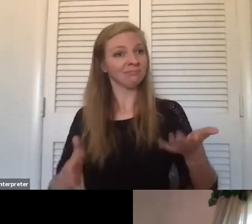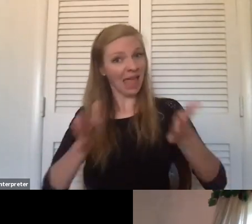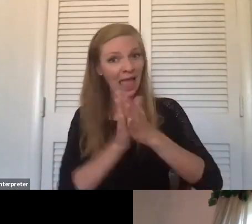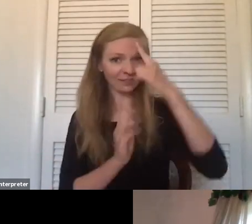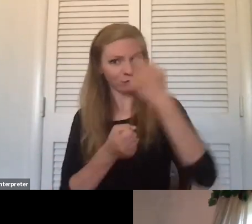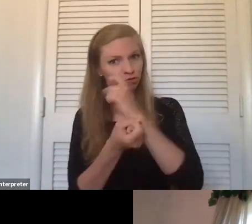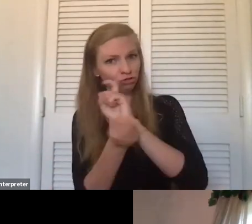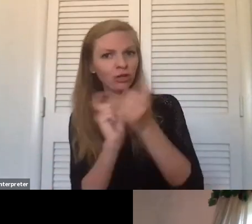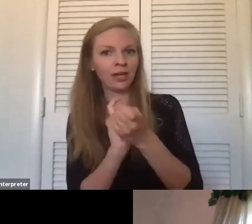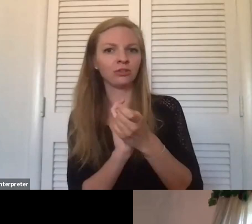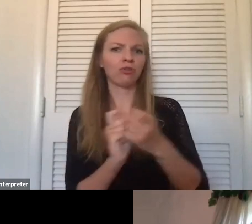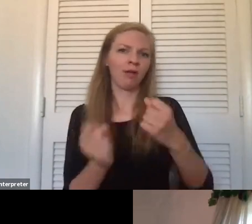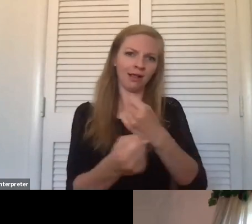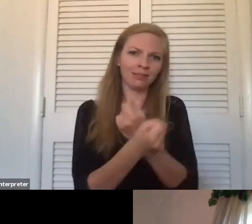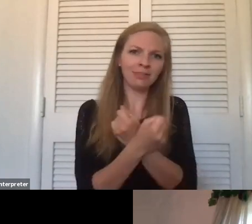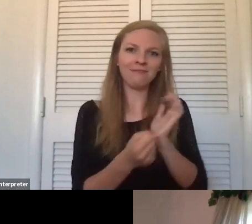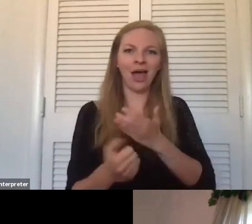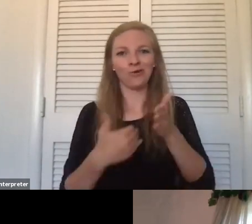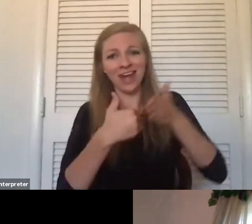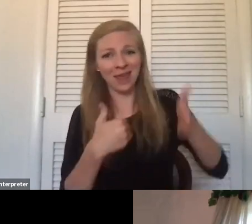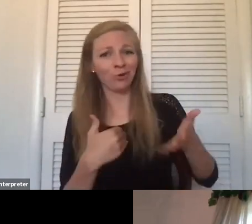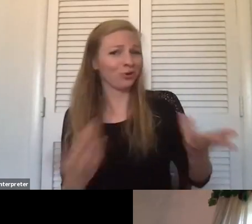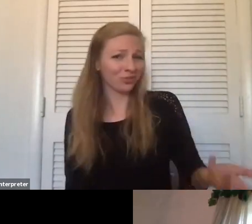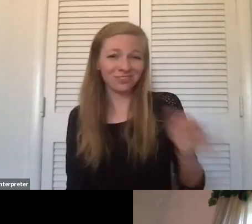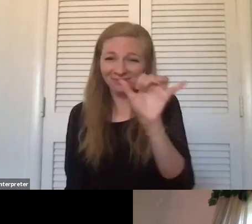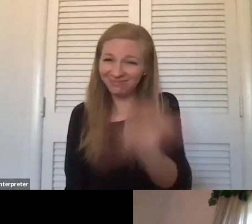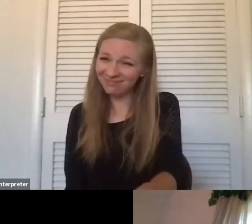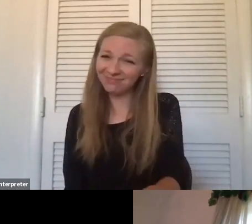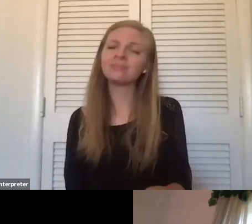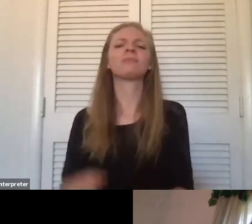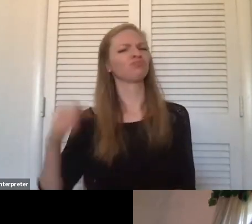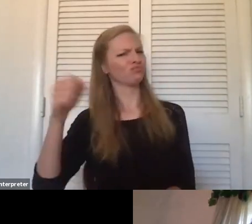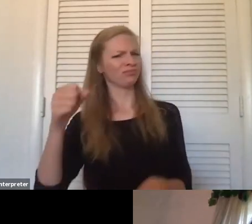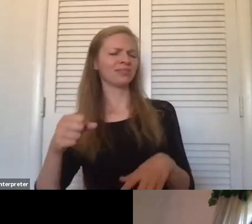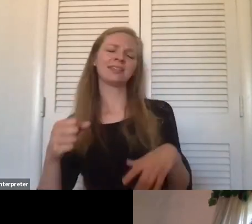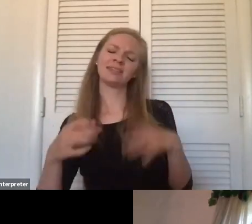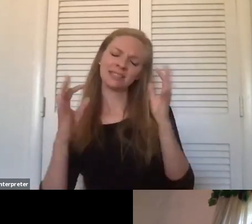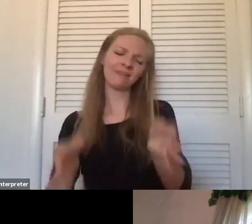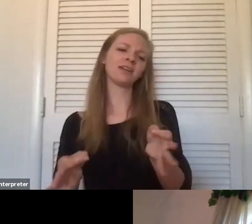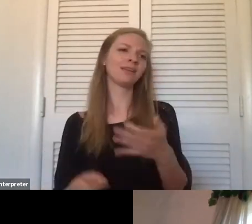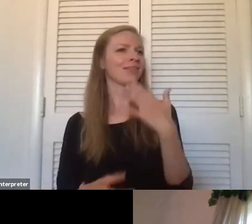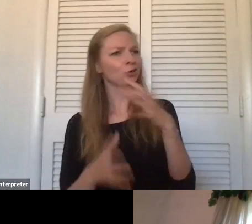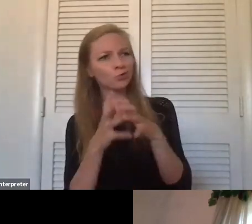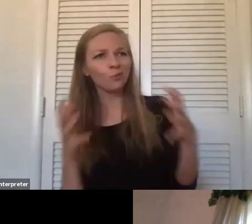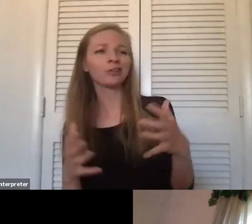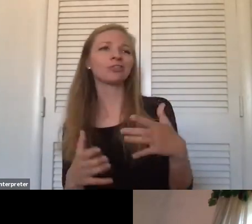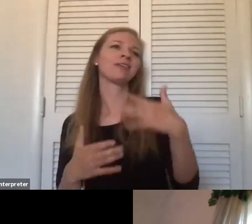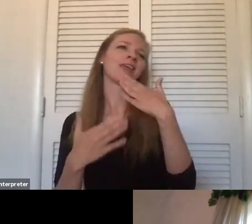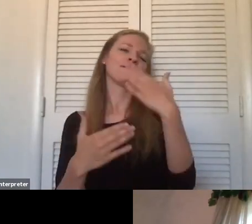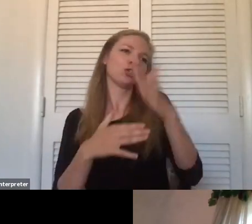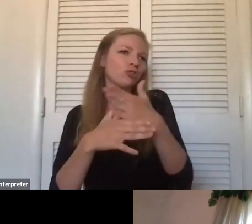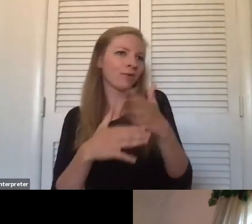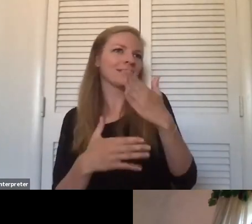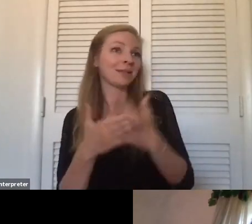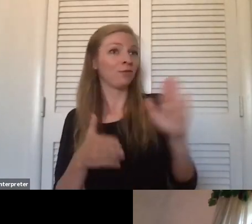love our neighbors. We really do. Yeah, definitely. Um, thank you so much. Thanks for sharing some of